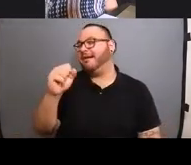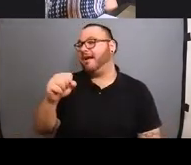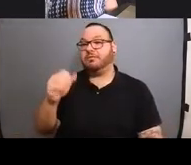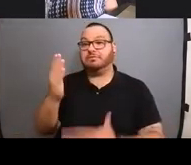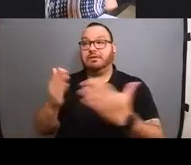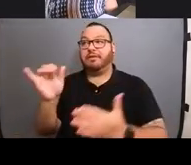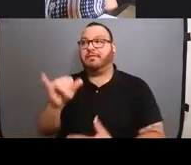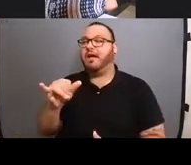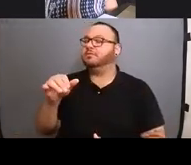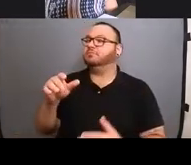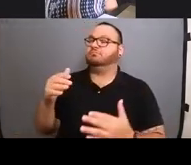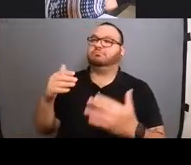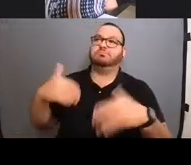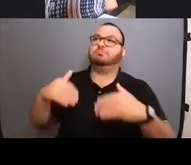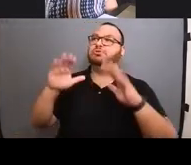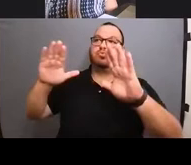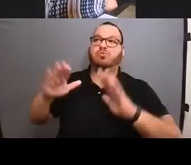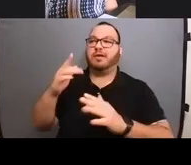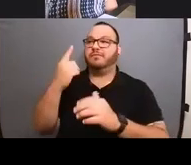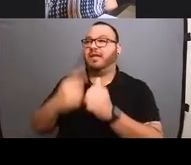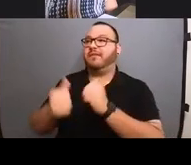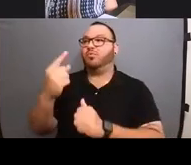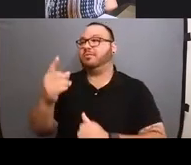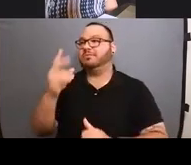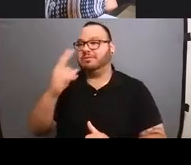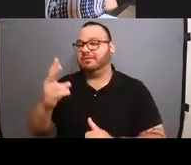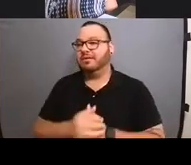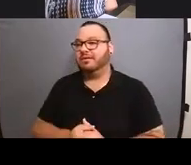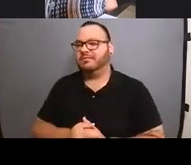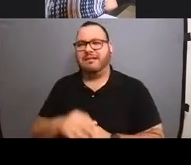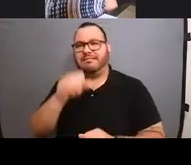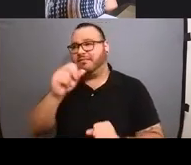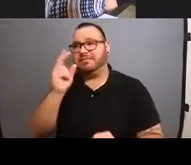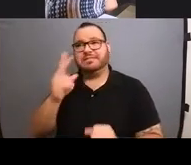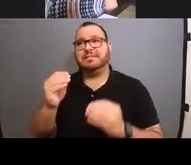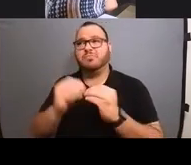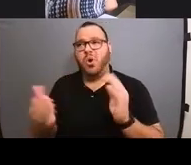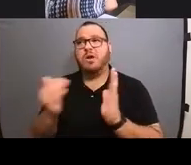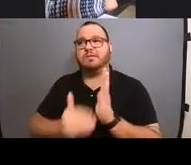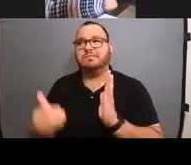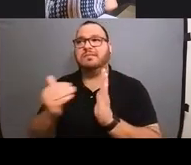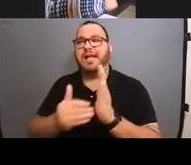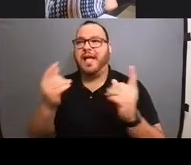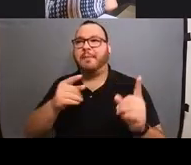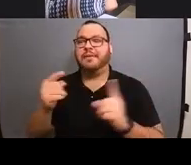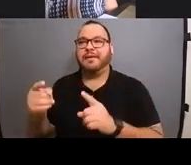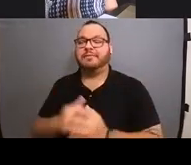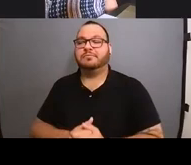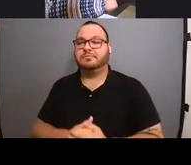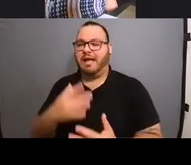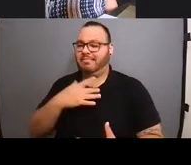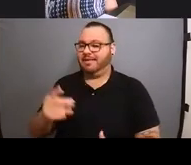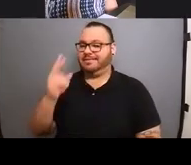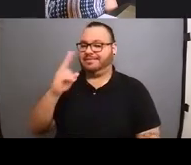to see, you know, I I'd love to see more of that happening. Just people, I like seeing fat people